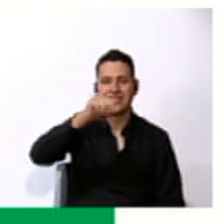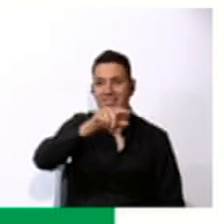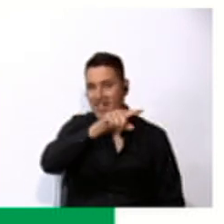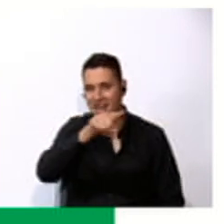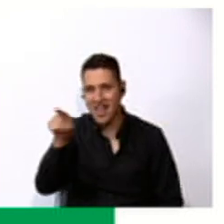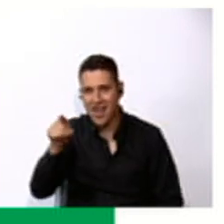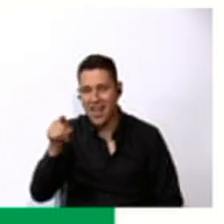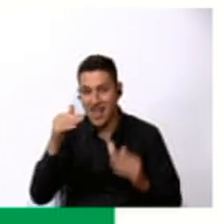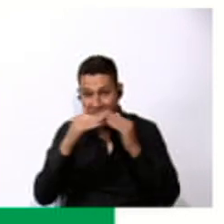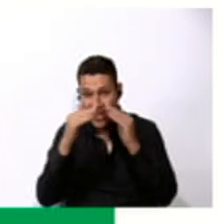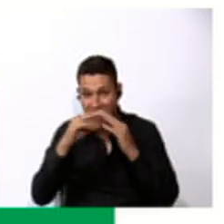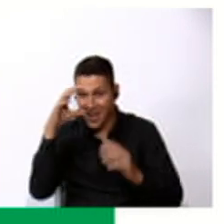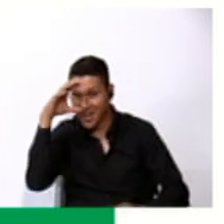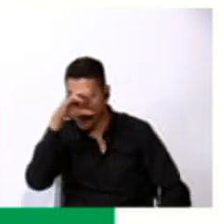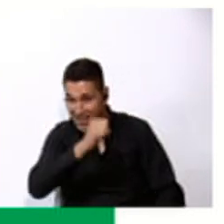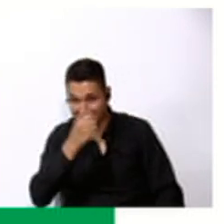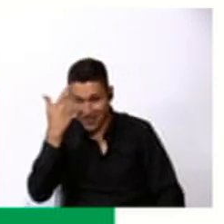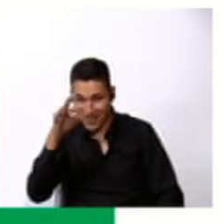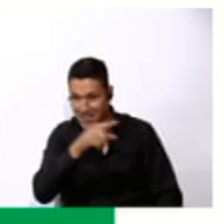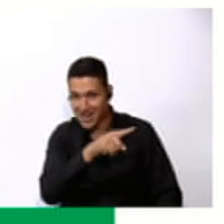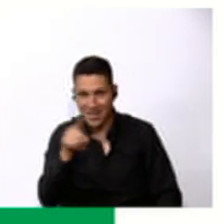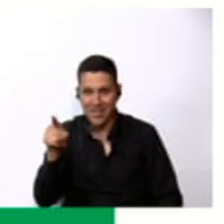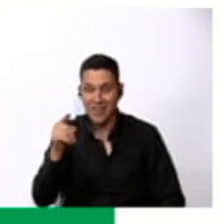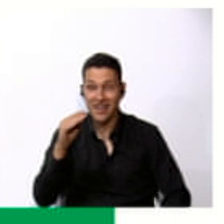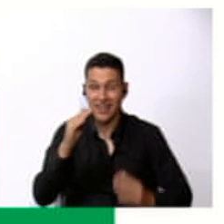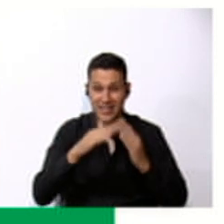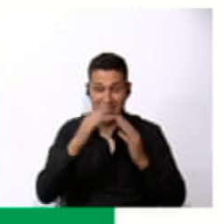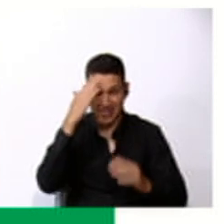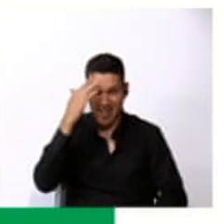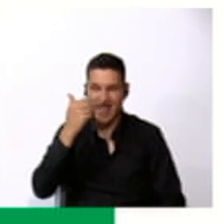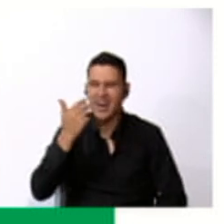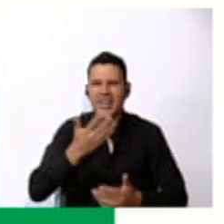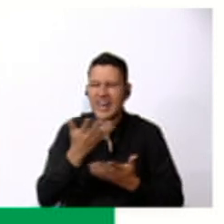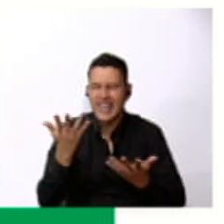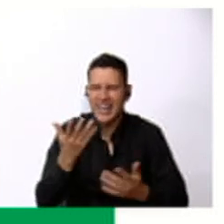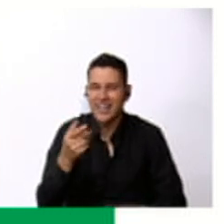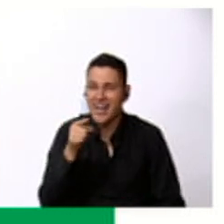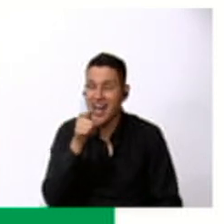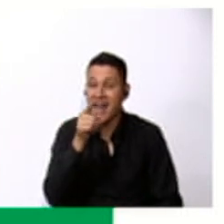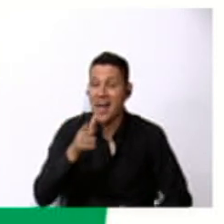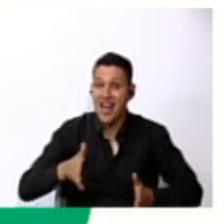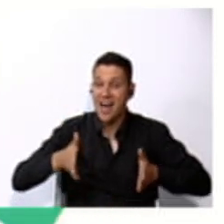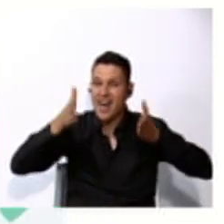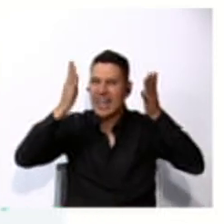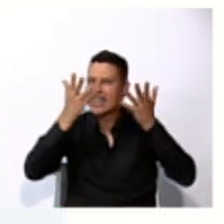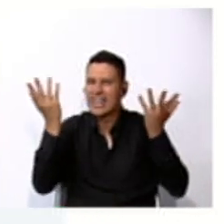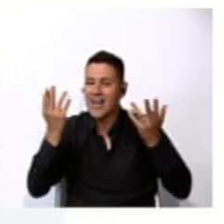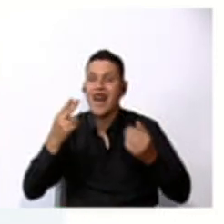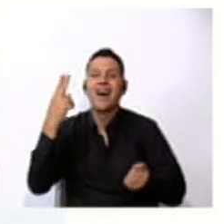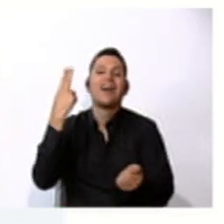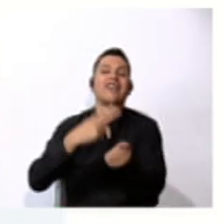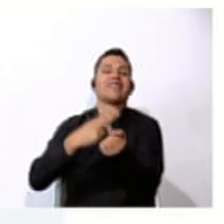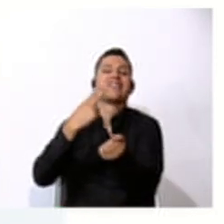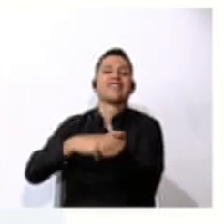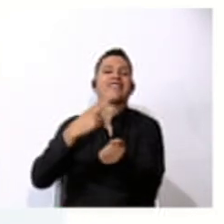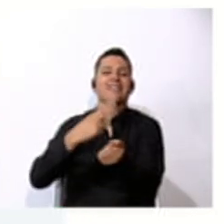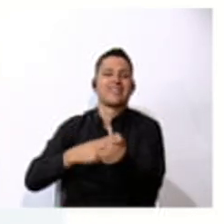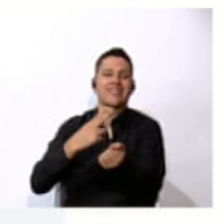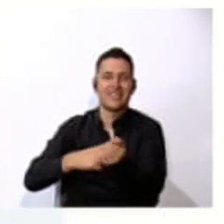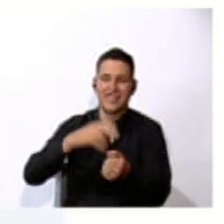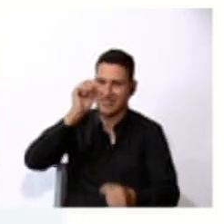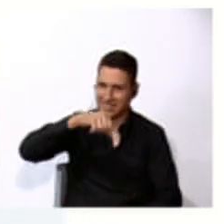home. Ya los chicos en la casa saben cuál es. It's the hospital. Yes,